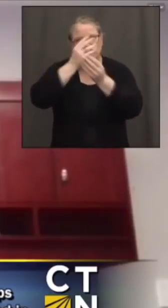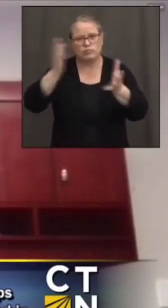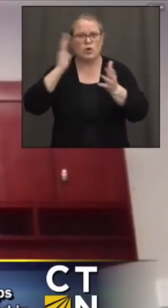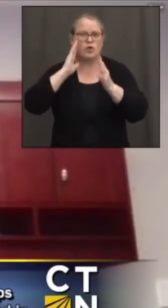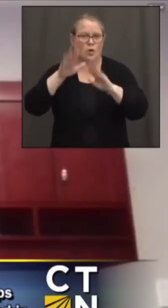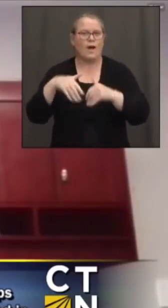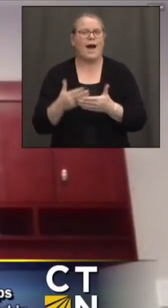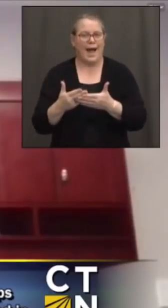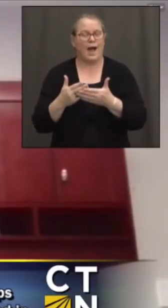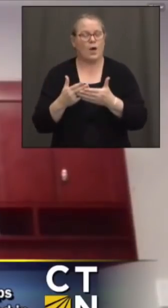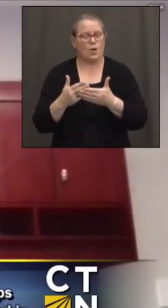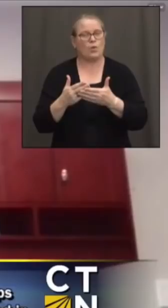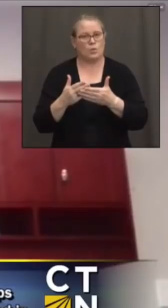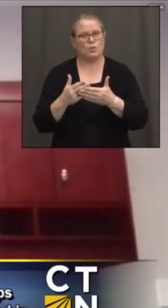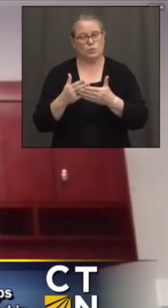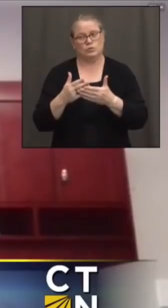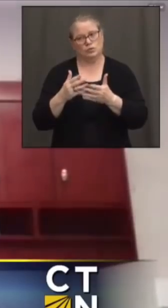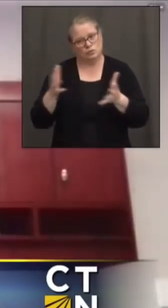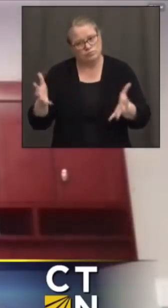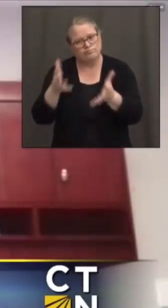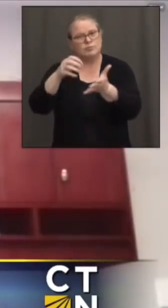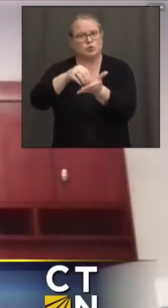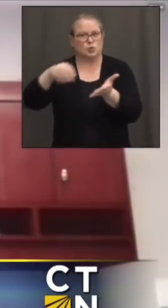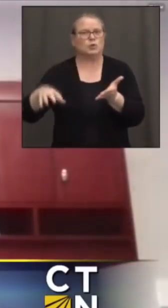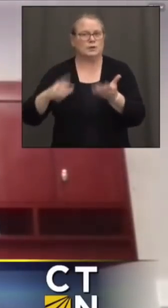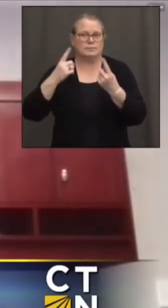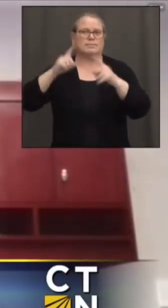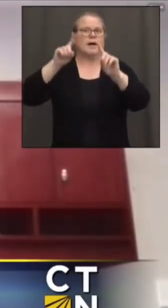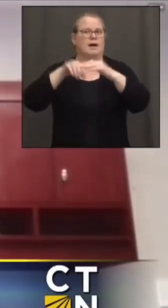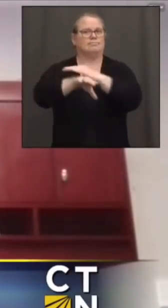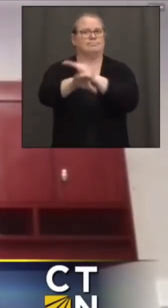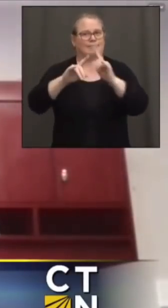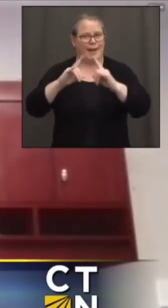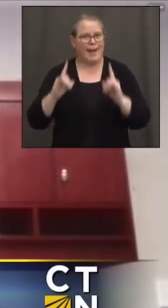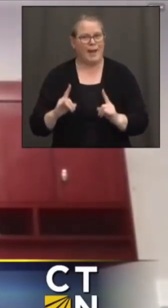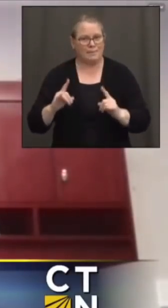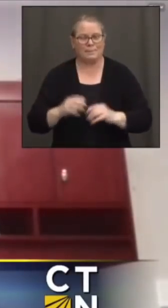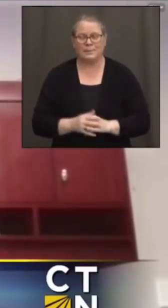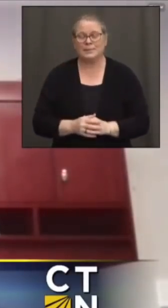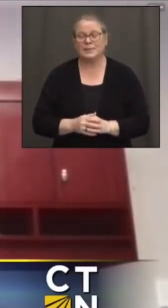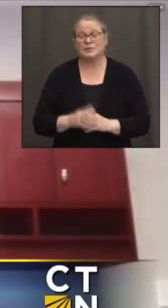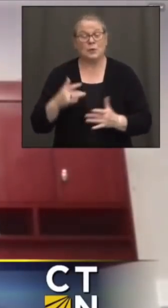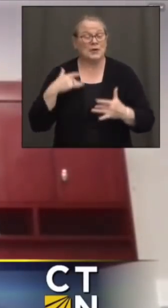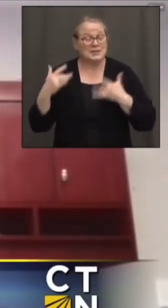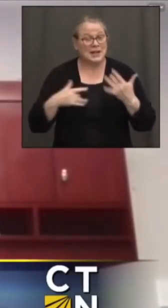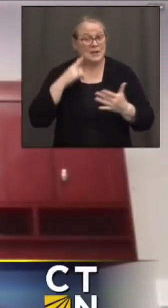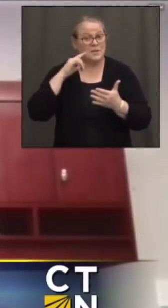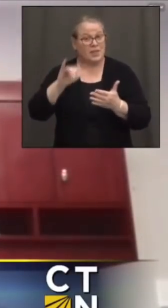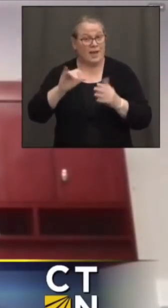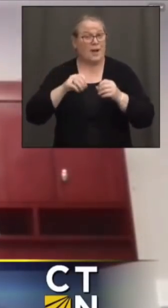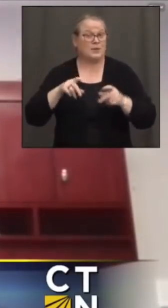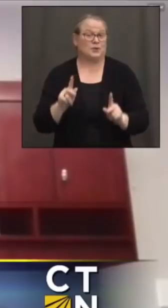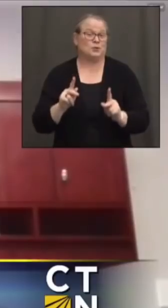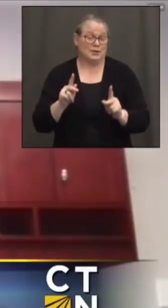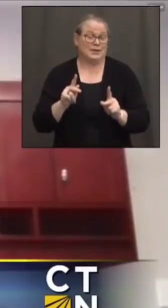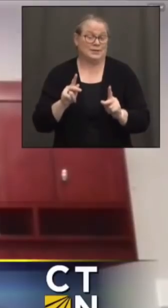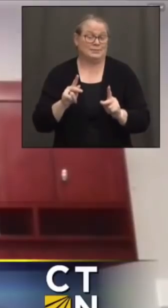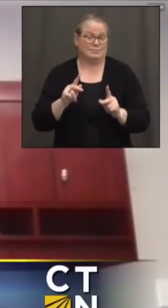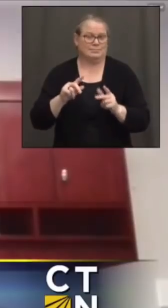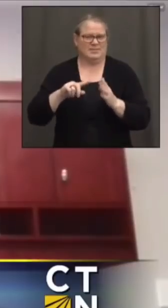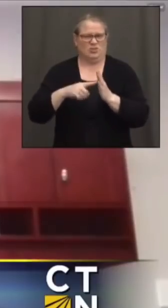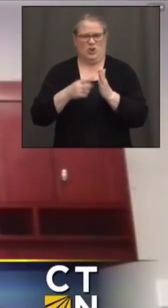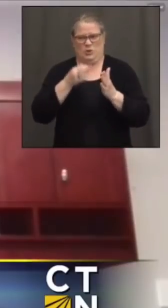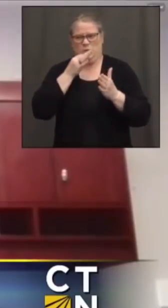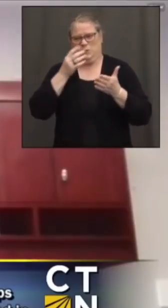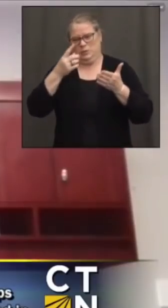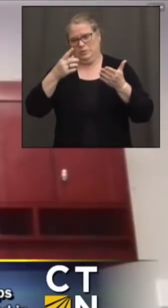direct our students to make sure that they can have access. So we're really excited about that opportunity that's available for our